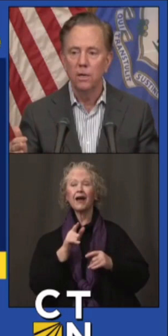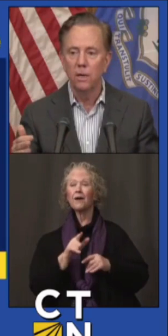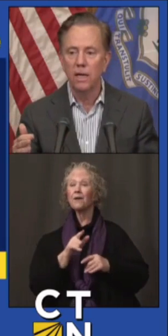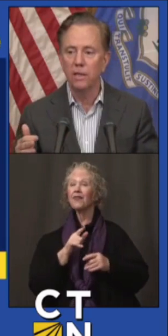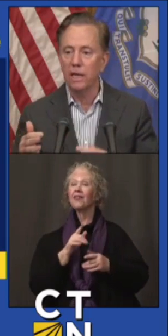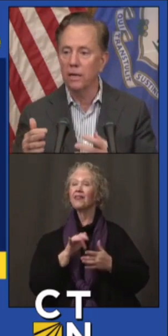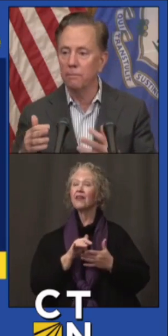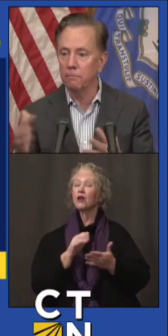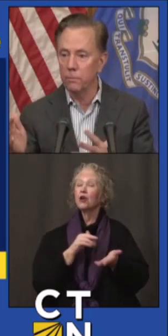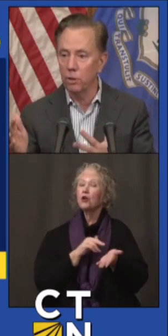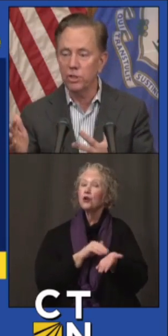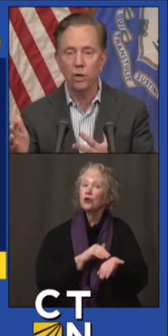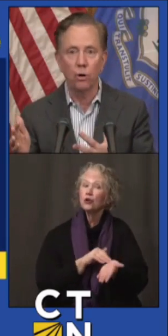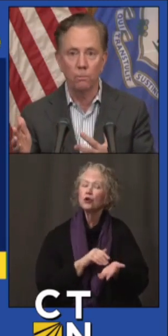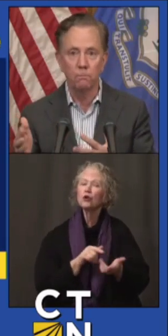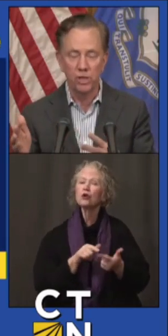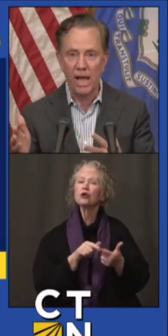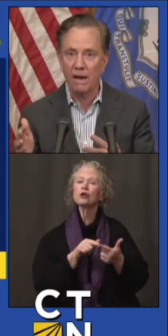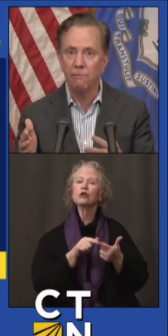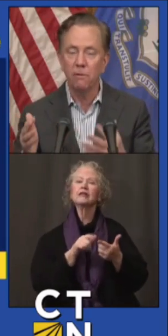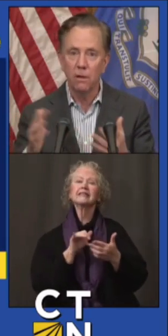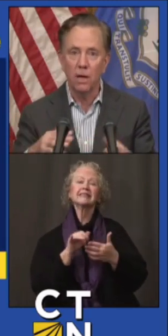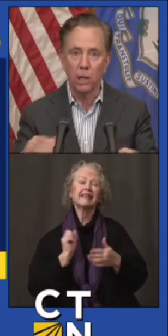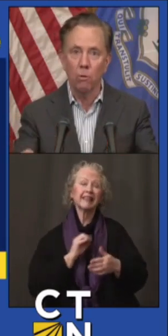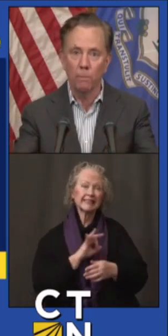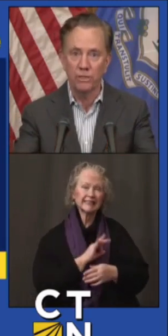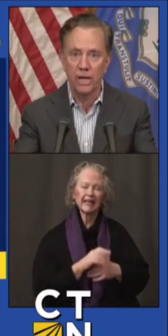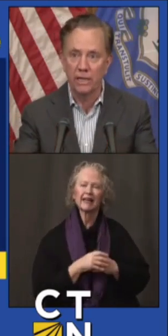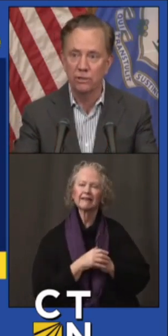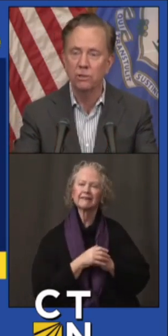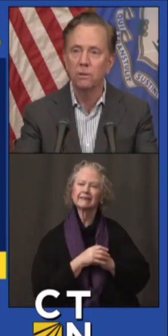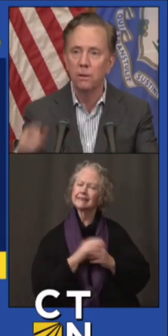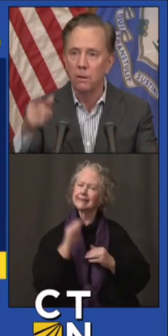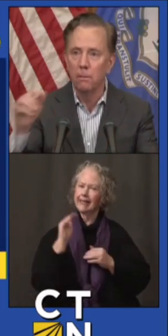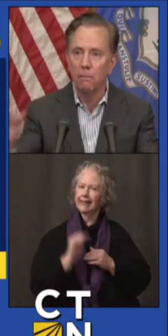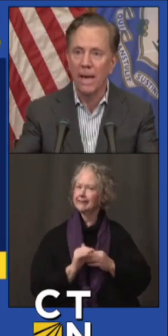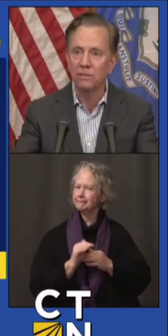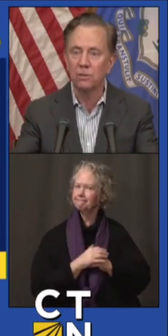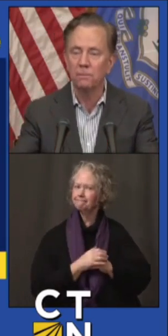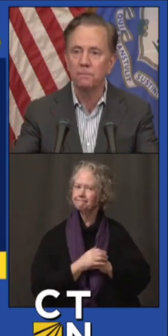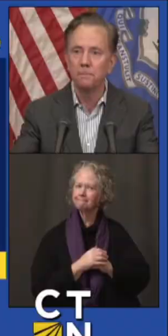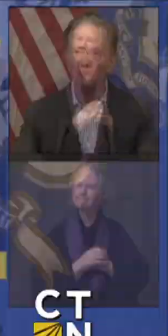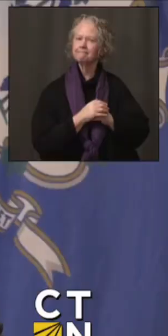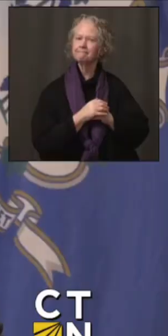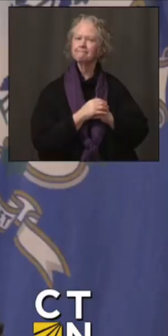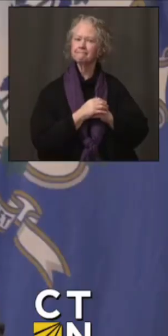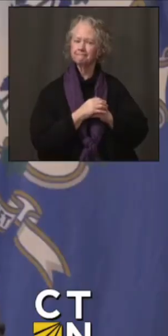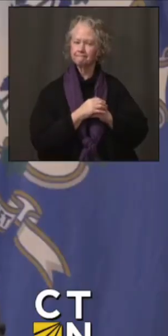and the nursing home staff, a lower percentage. Max?